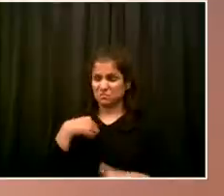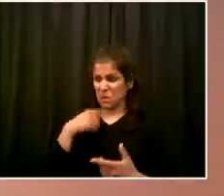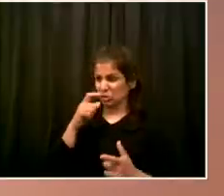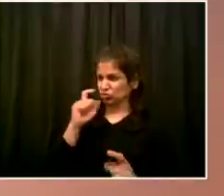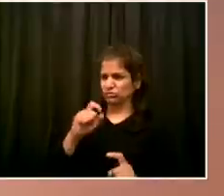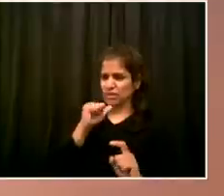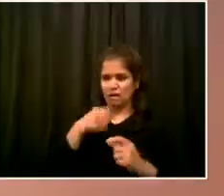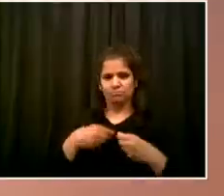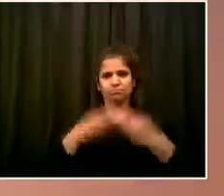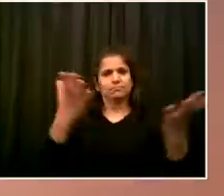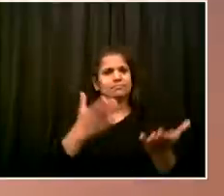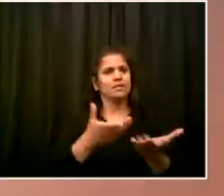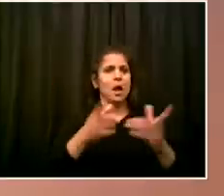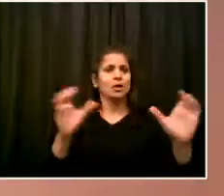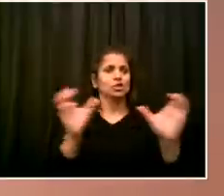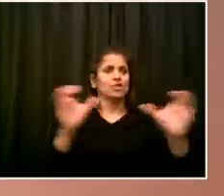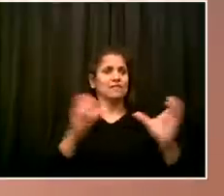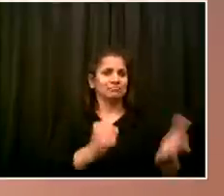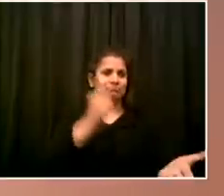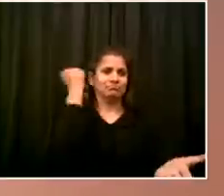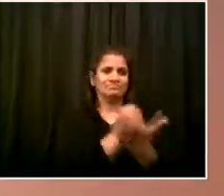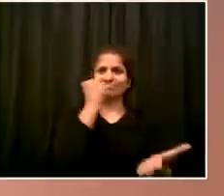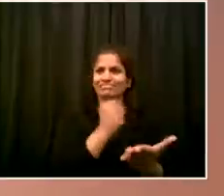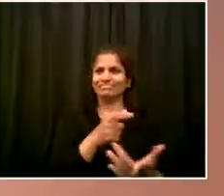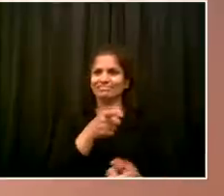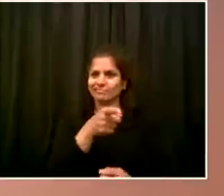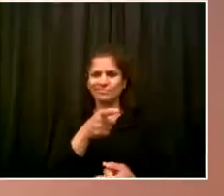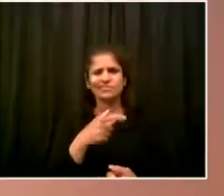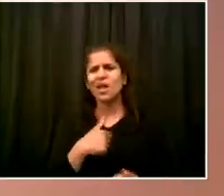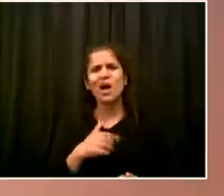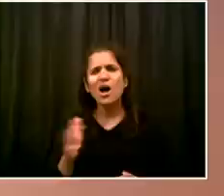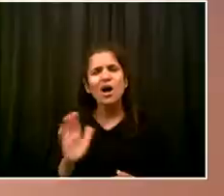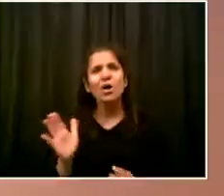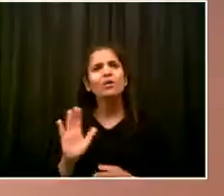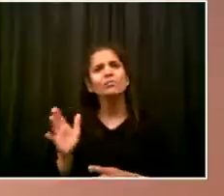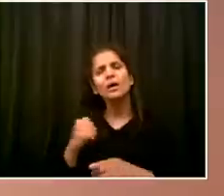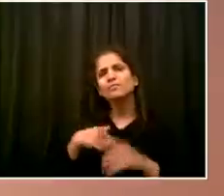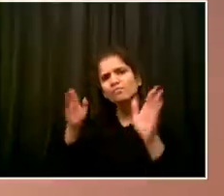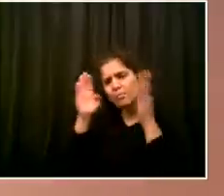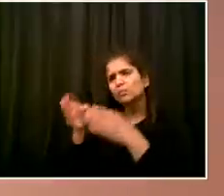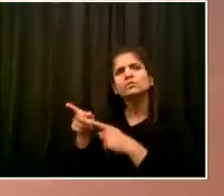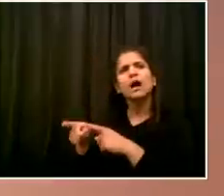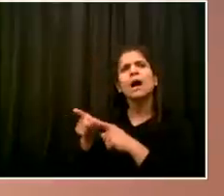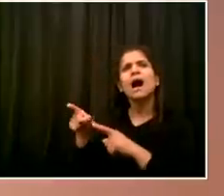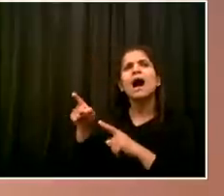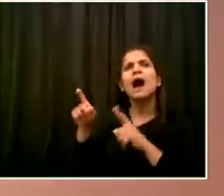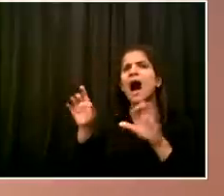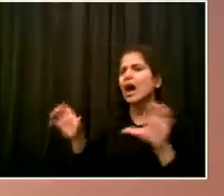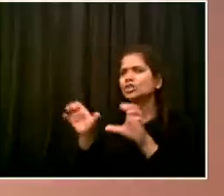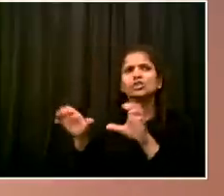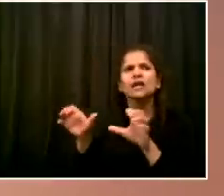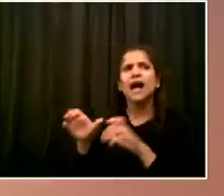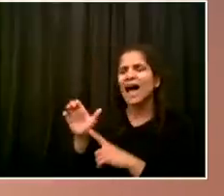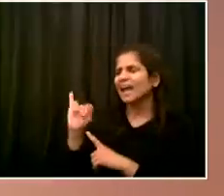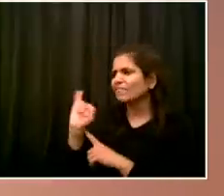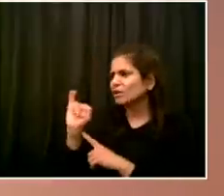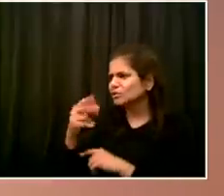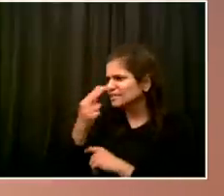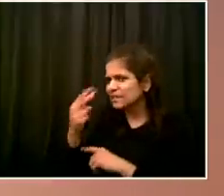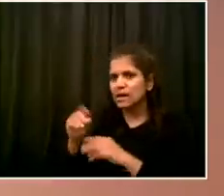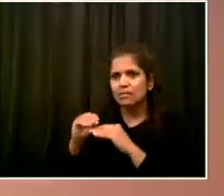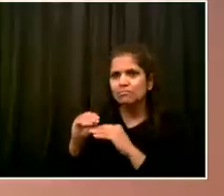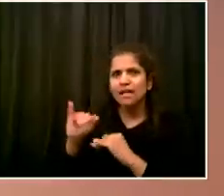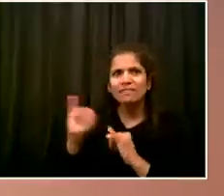that would screen for active infections and make sure workplaces, transit, any other places that people might be in close